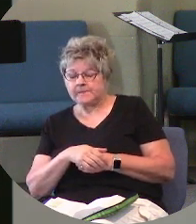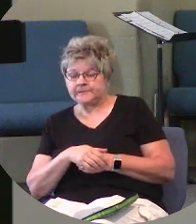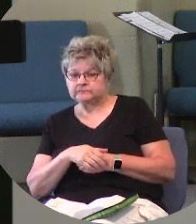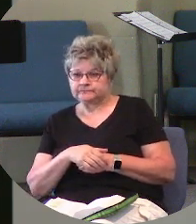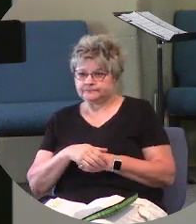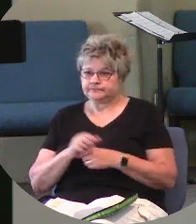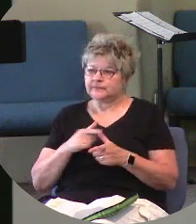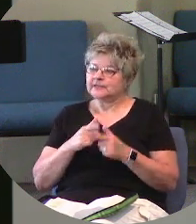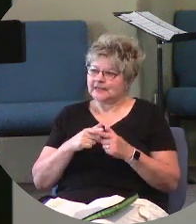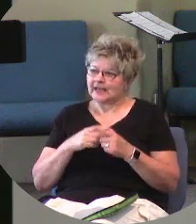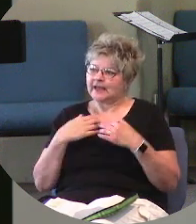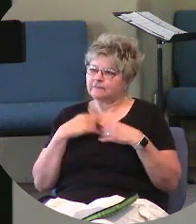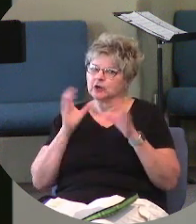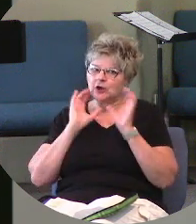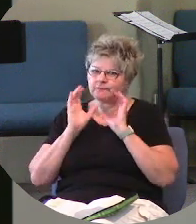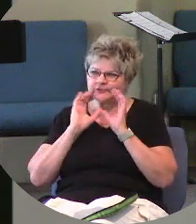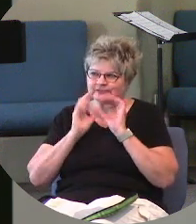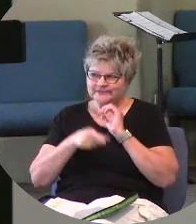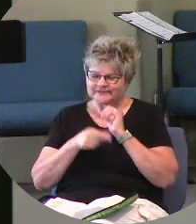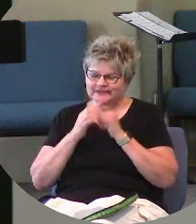And then they have a conversation.